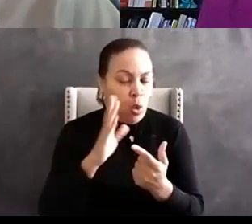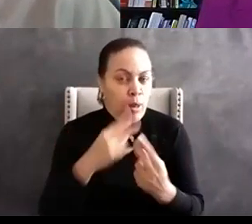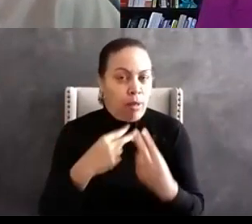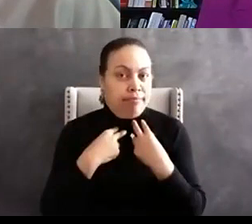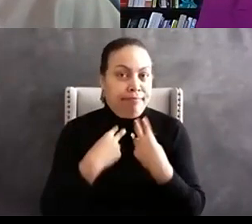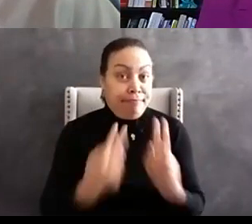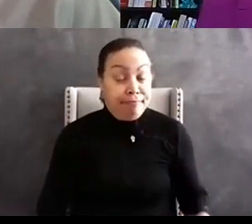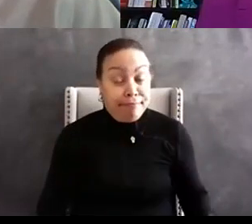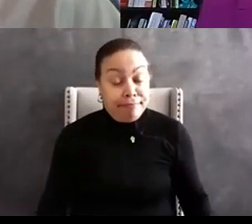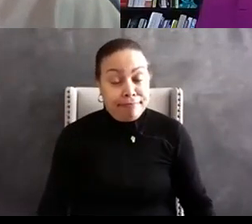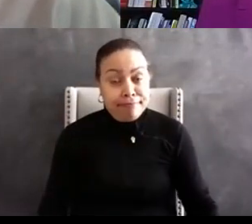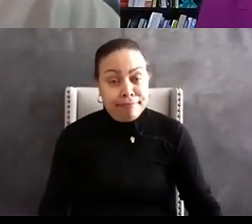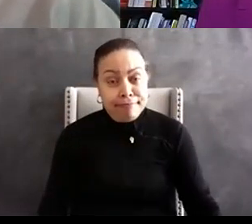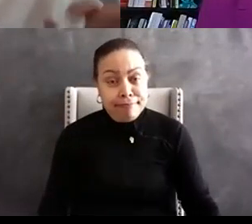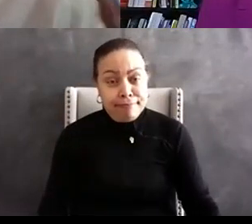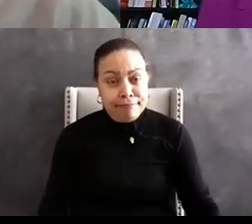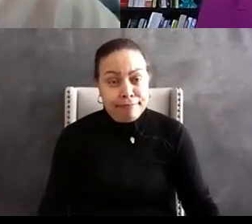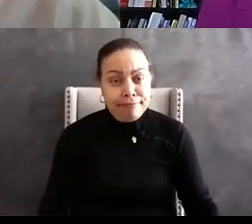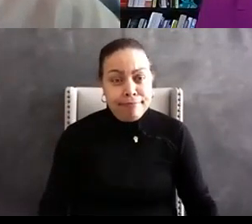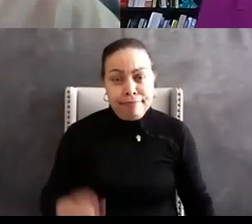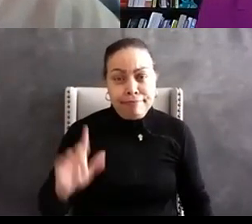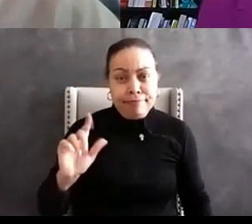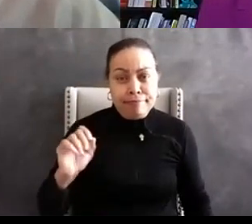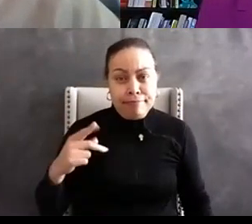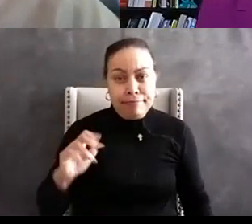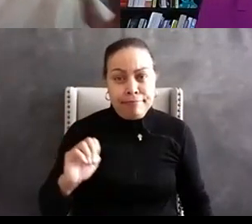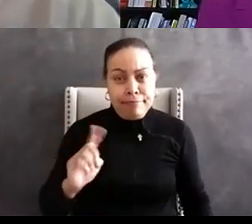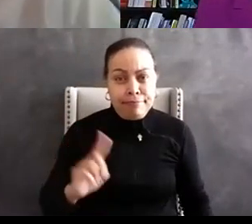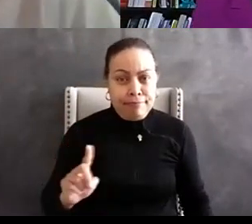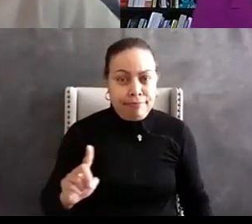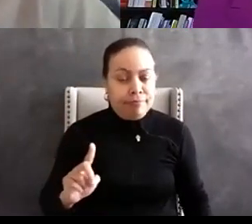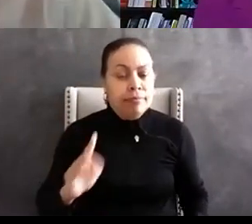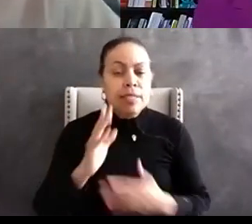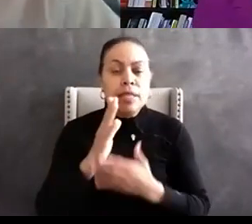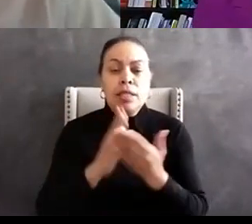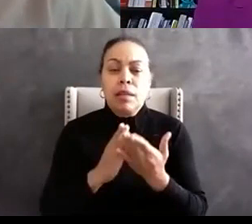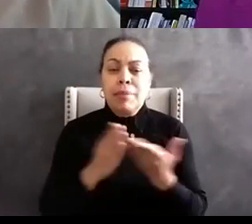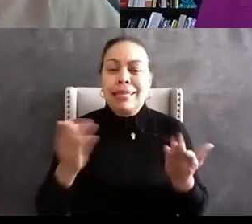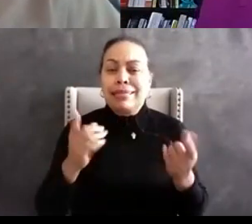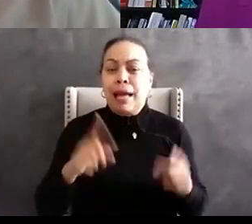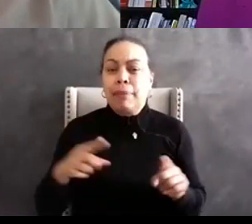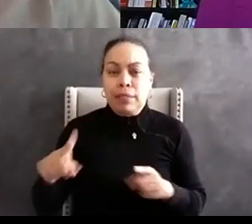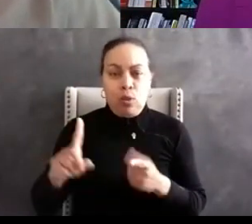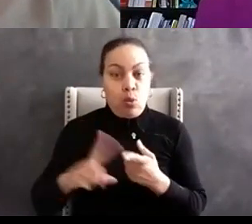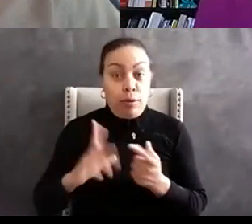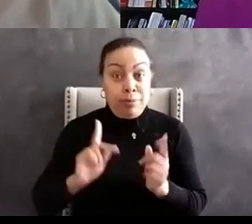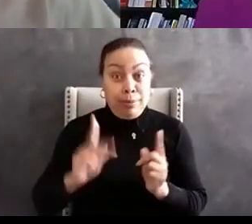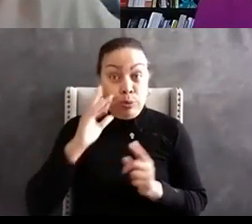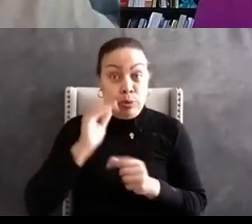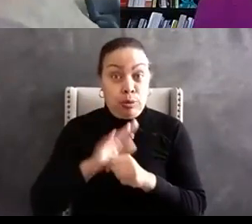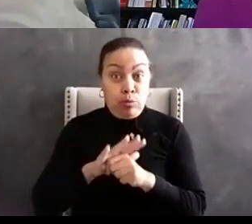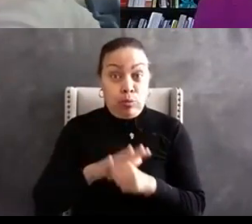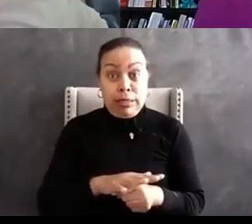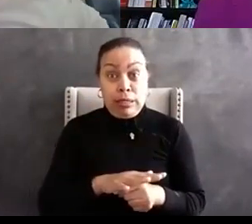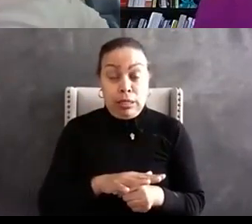thank you i think some of the things that are happening is um when people are oppressed and